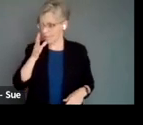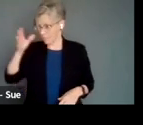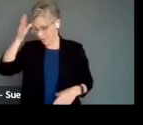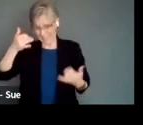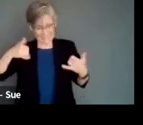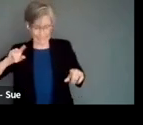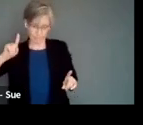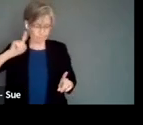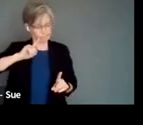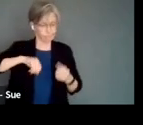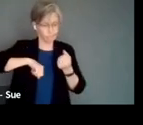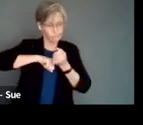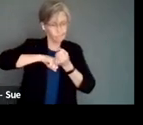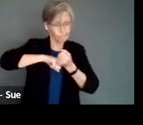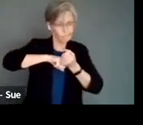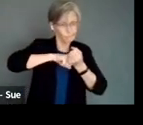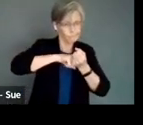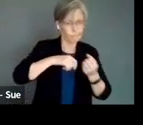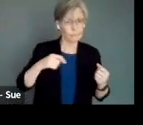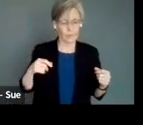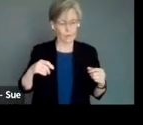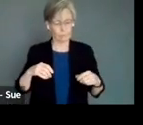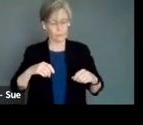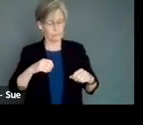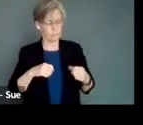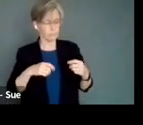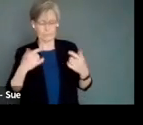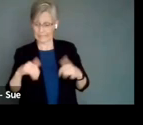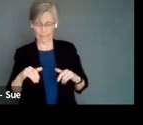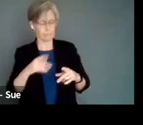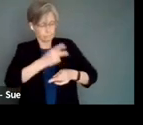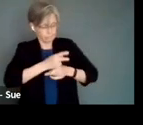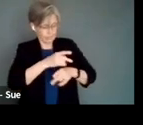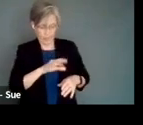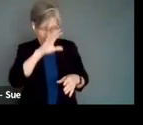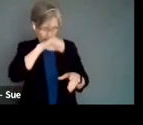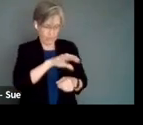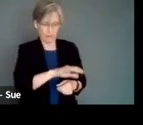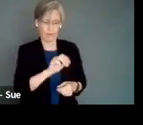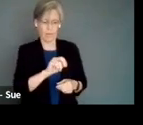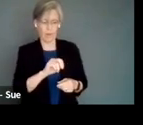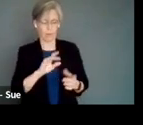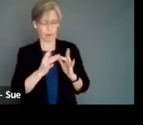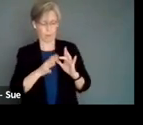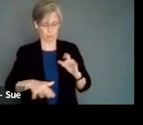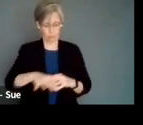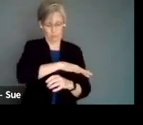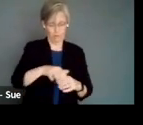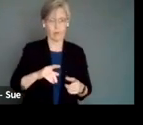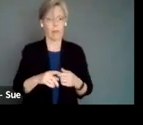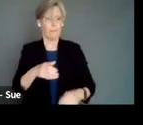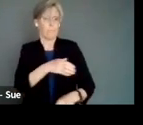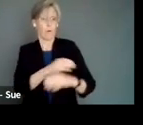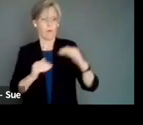child's guardian, they are still a caretaker and part of that person's care network. You get into a power dynamic